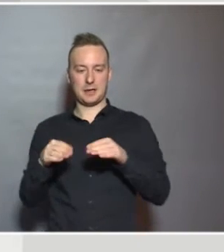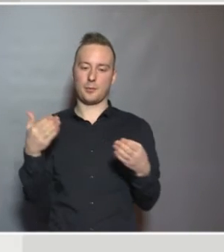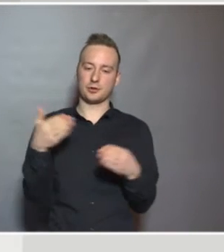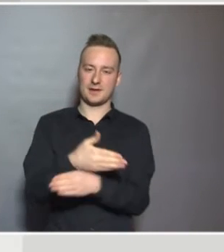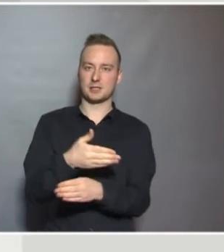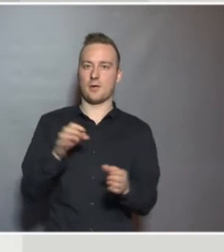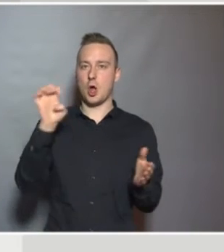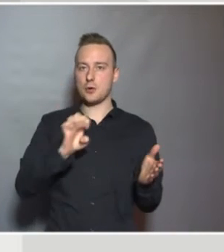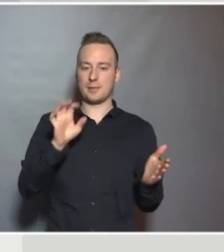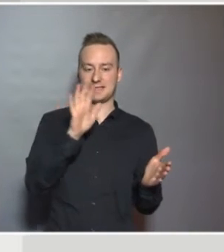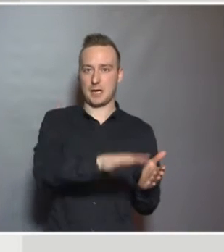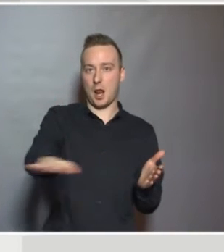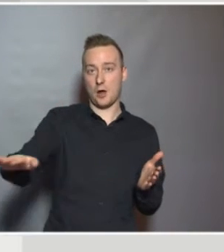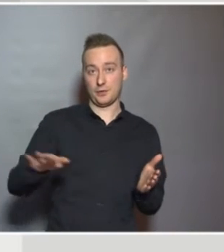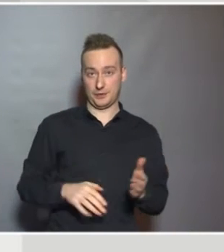countries.